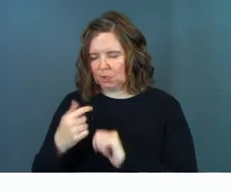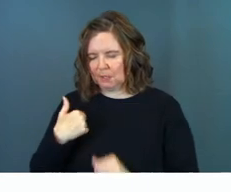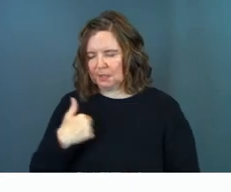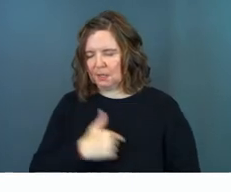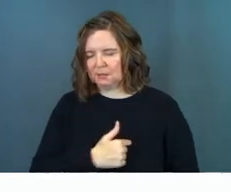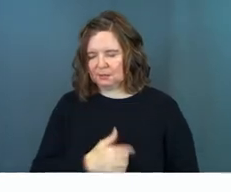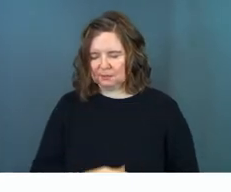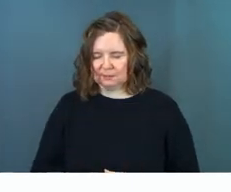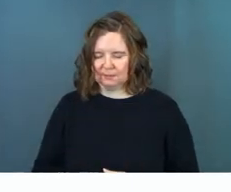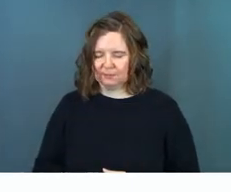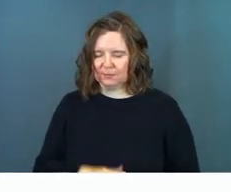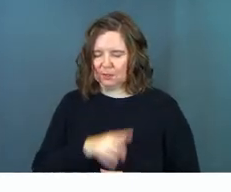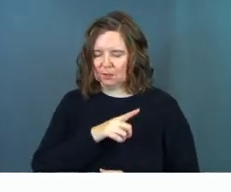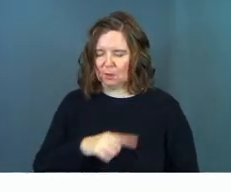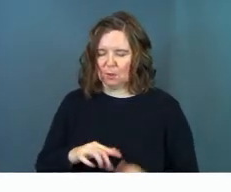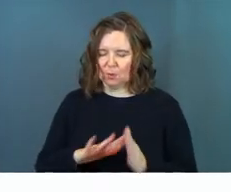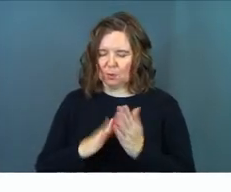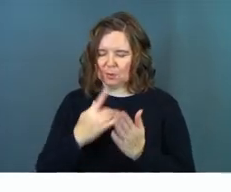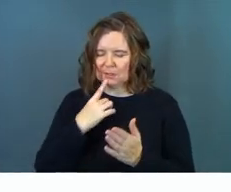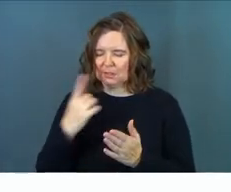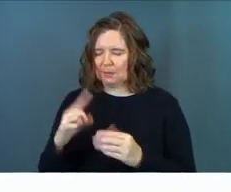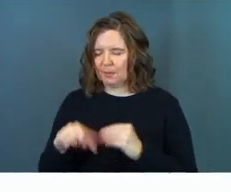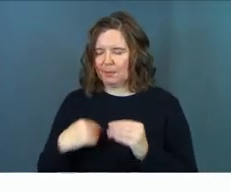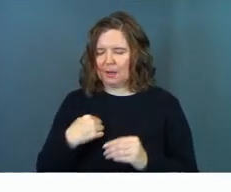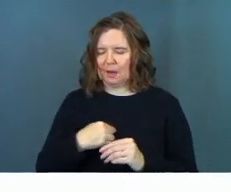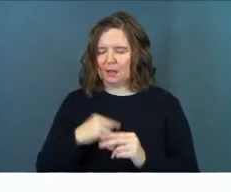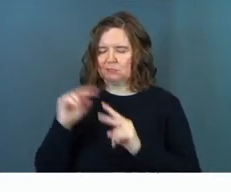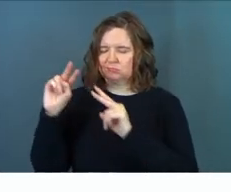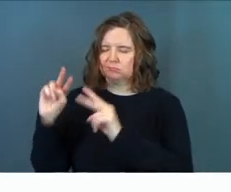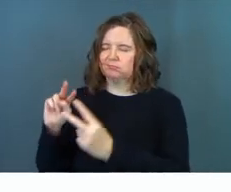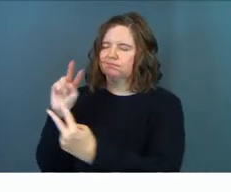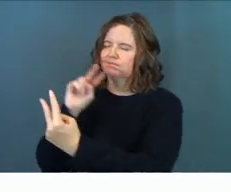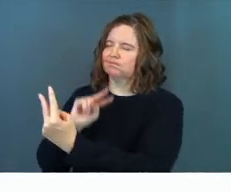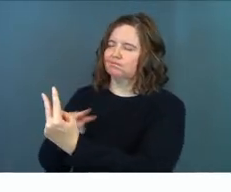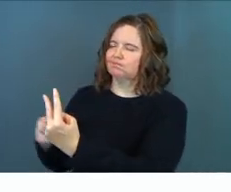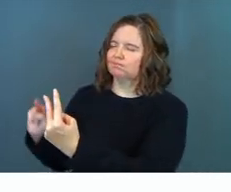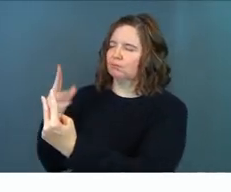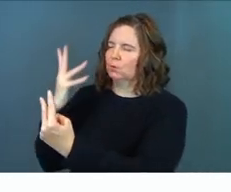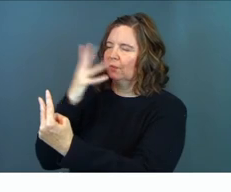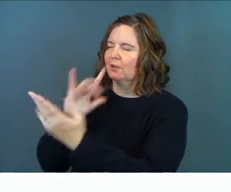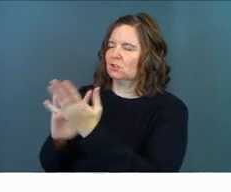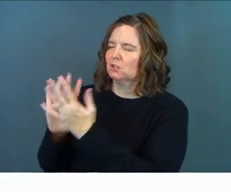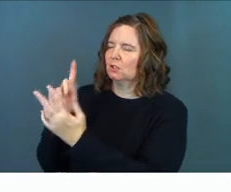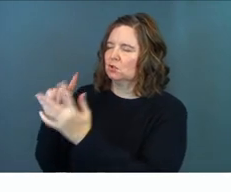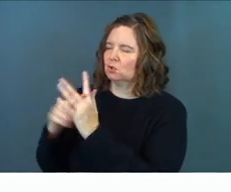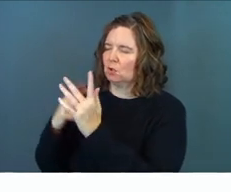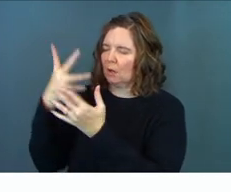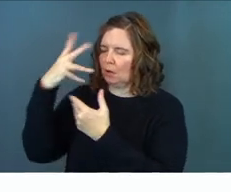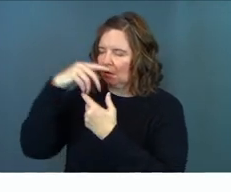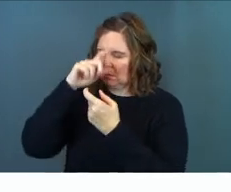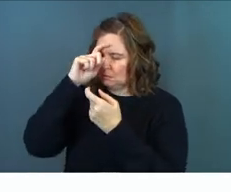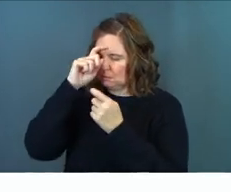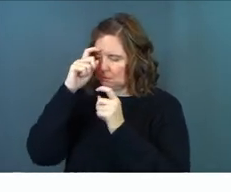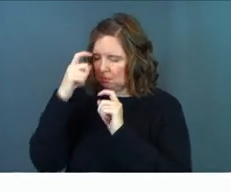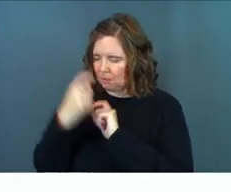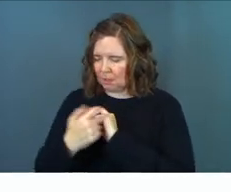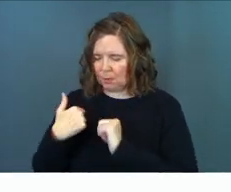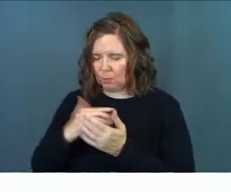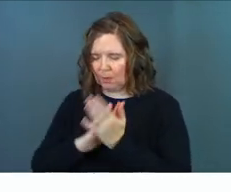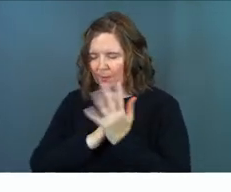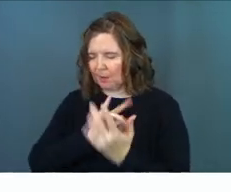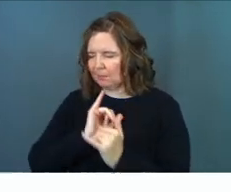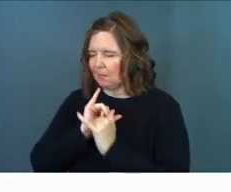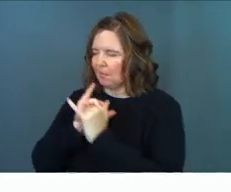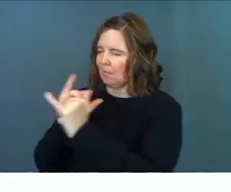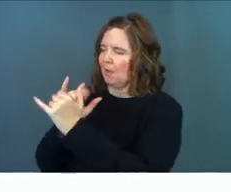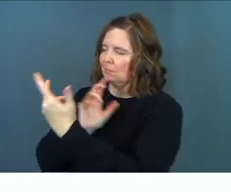us. Lord, your word says that there's something about us gazing into the face of Jesus that you start to change us and we start to become like